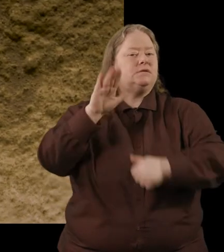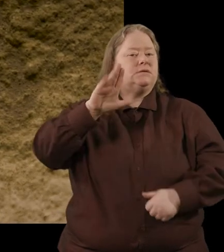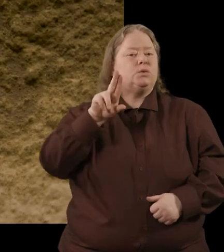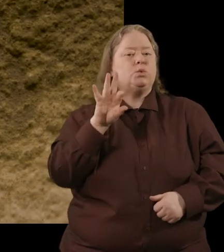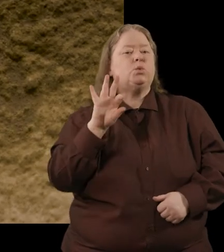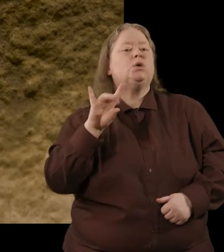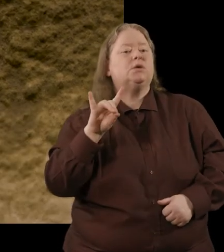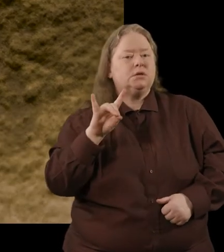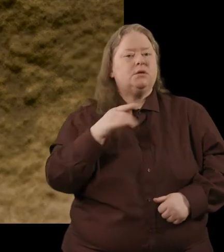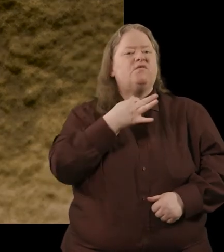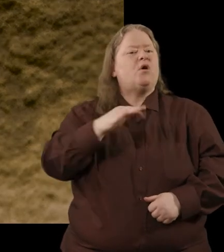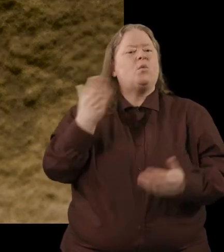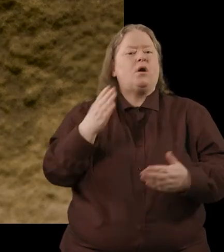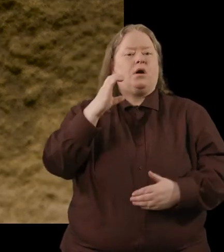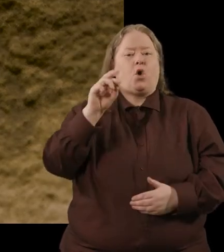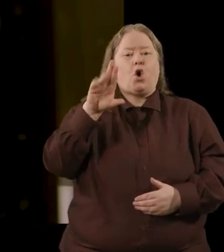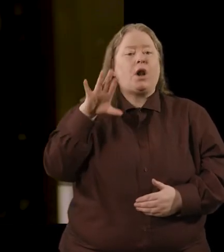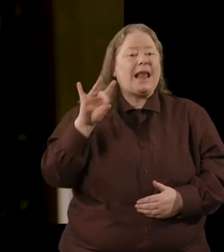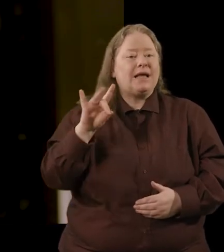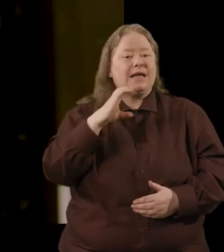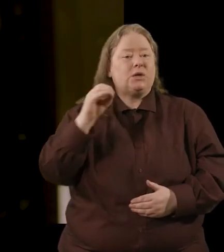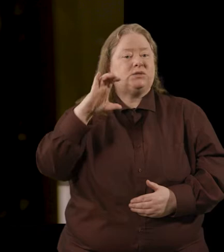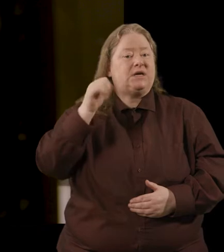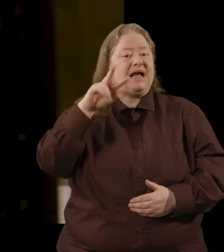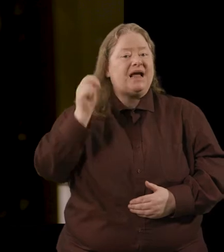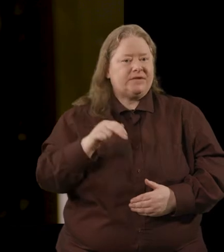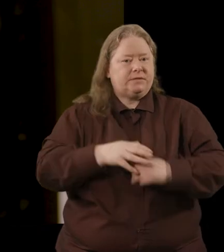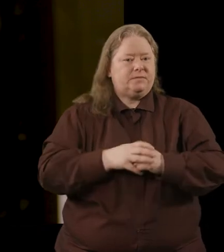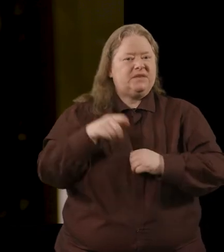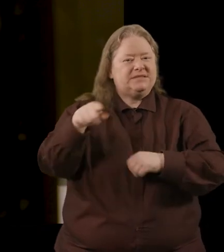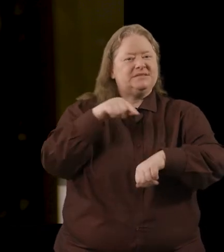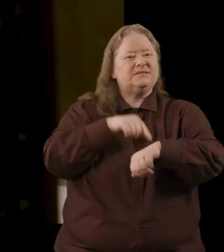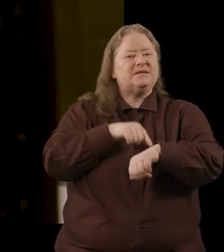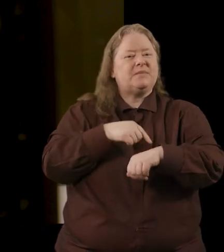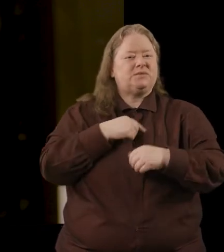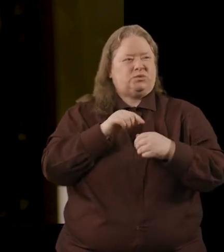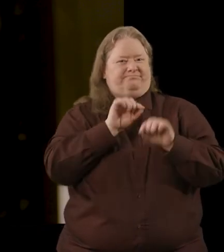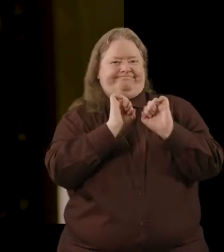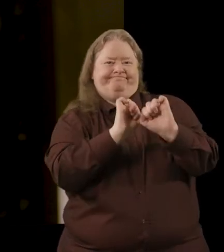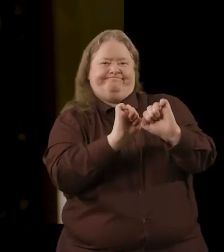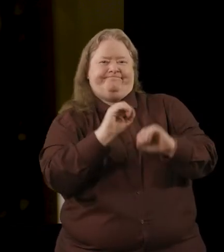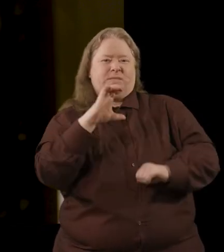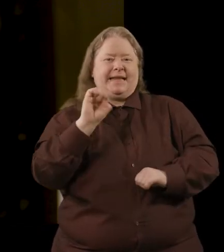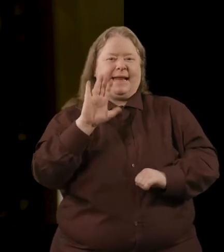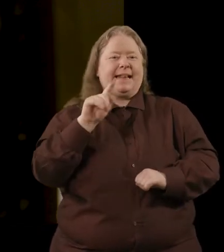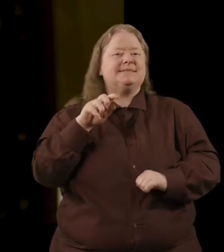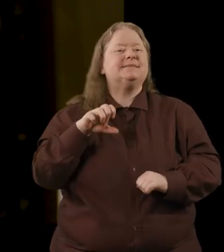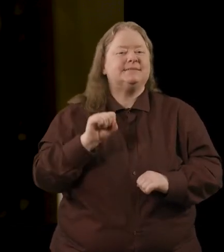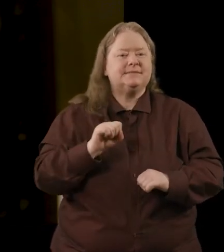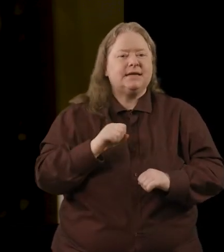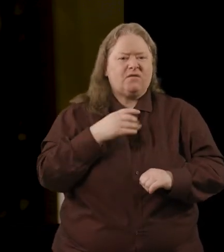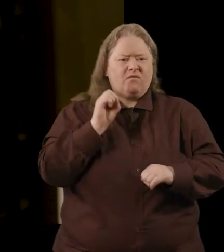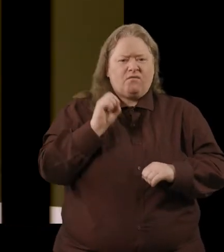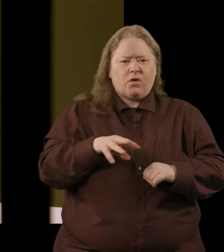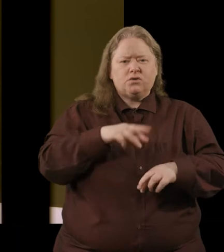and it comes from Corlach in County Cavan. This is the time I suppose that we would associate with the Cels. Yeah